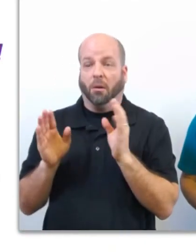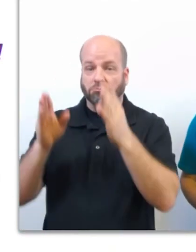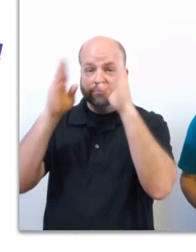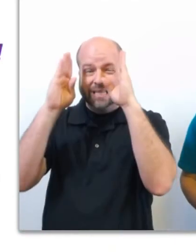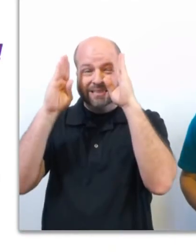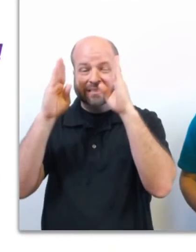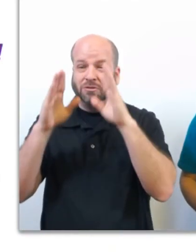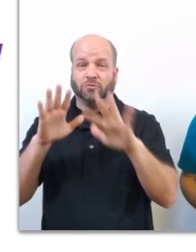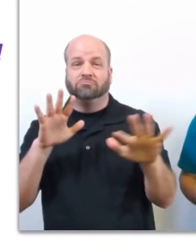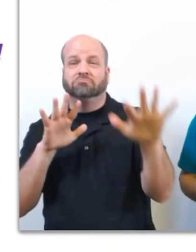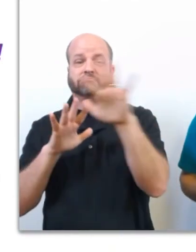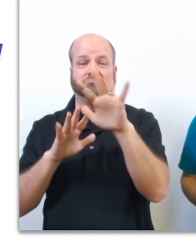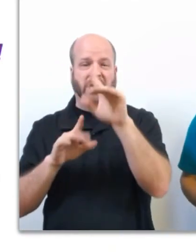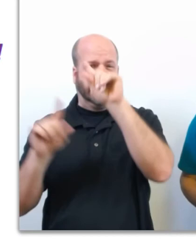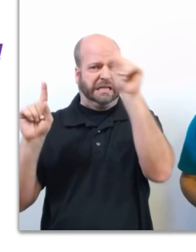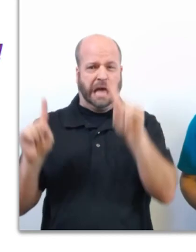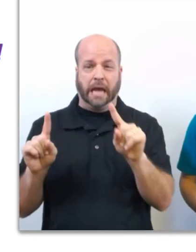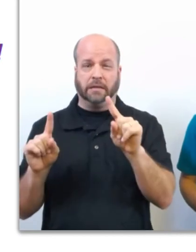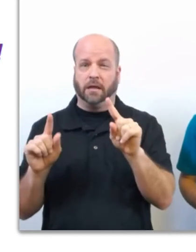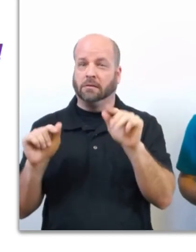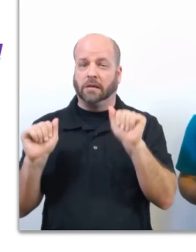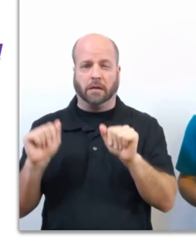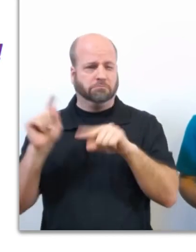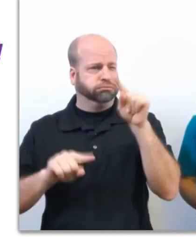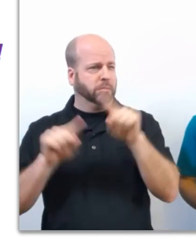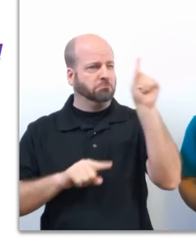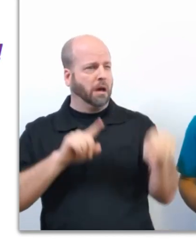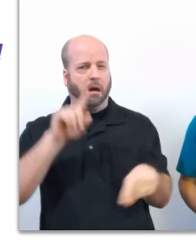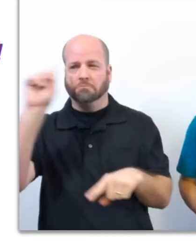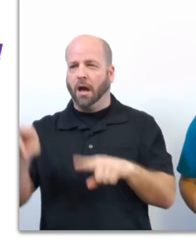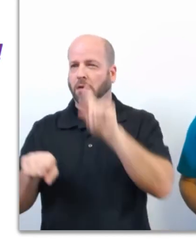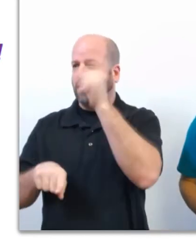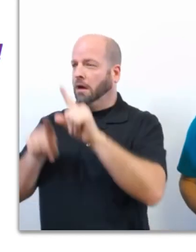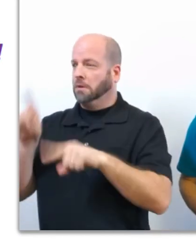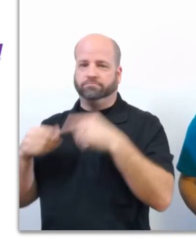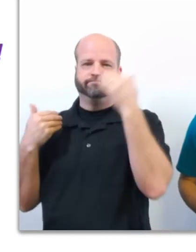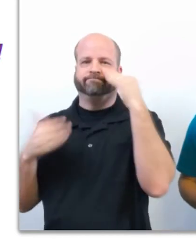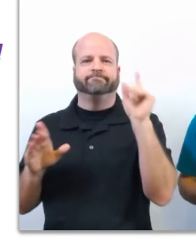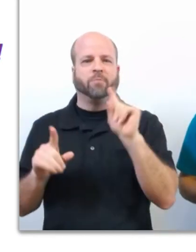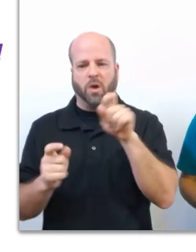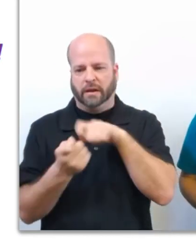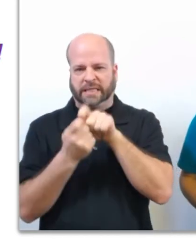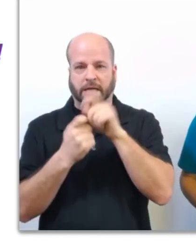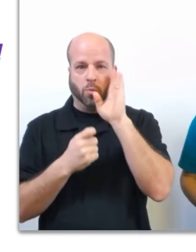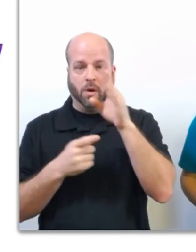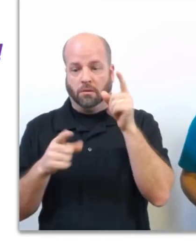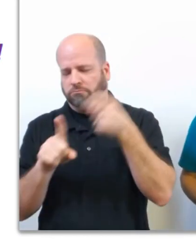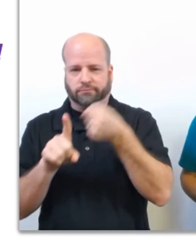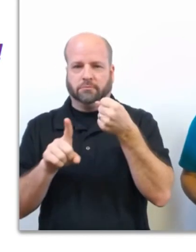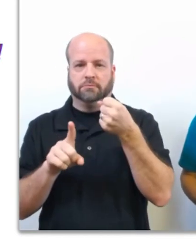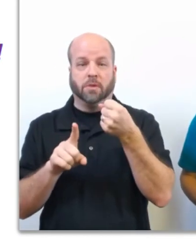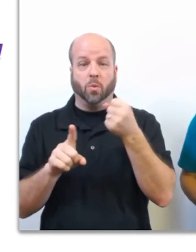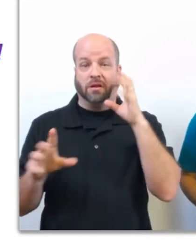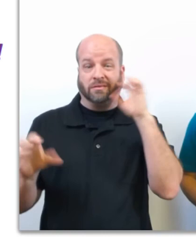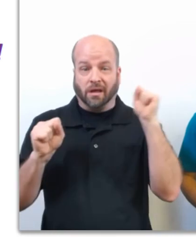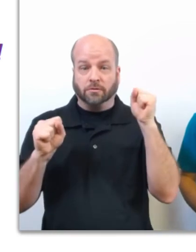indoors. Lightning is erratic and where it will strike is unpredictable. So when thunder roars, go indoors. And for